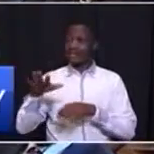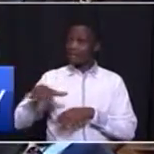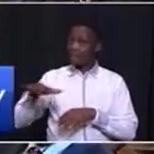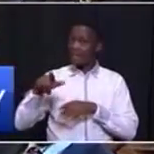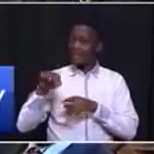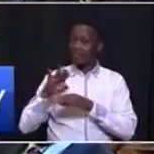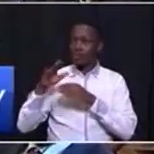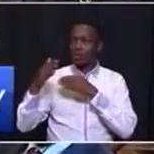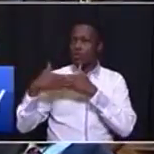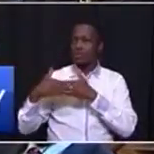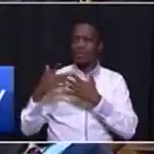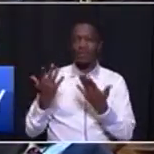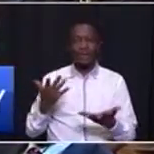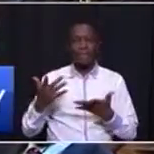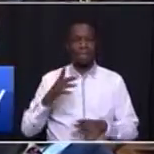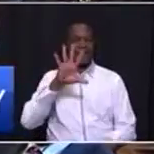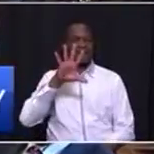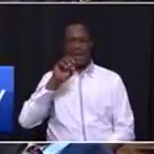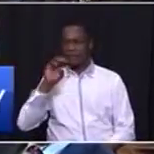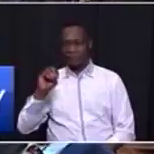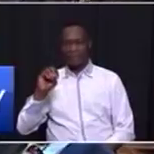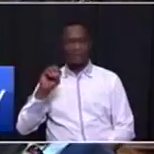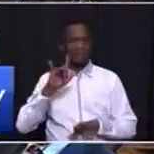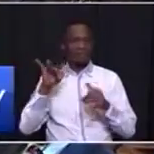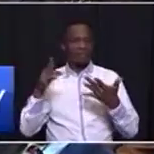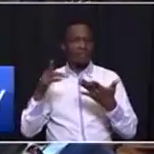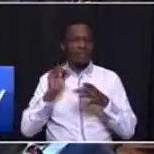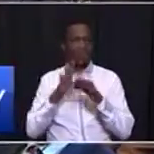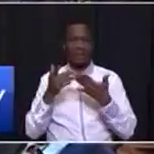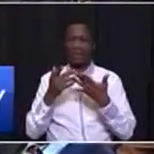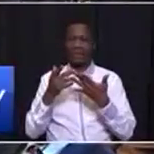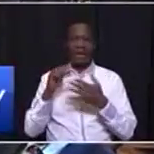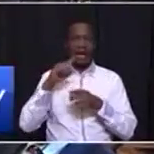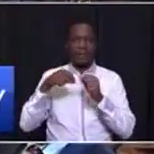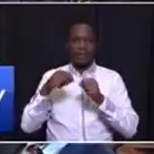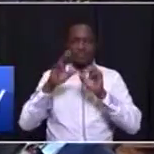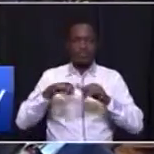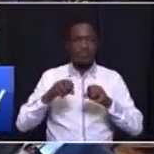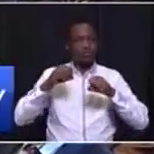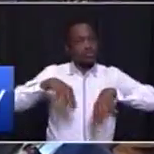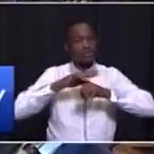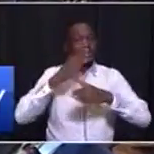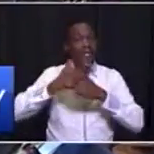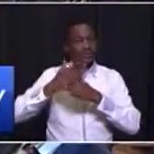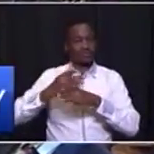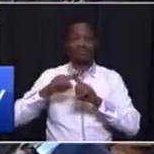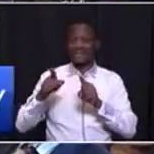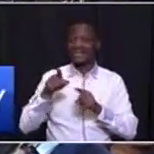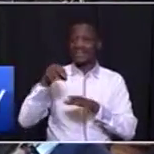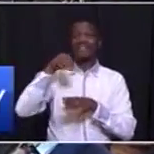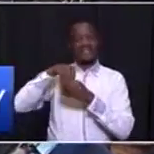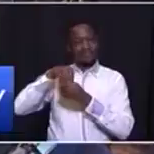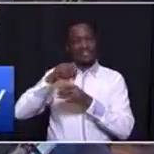down where almost 500 workers were facing a bleak future. And this investment has